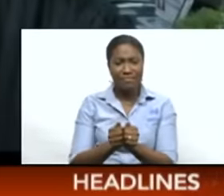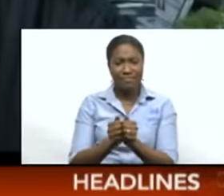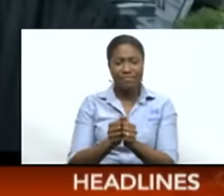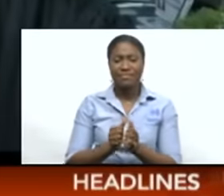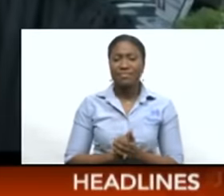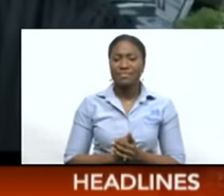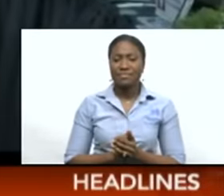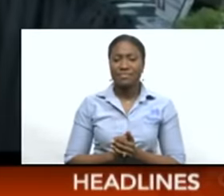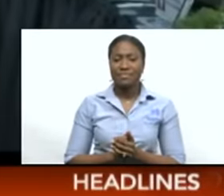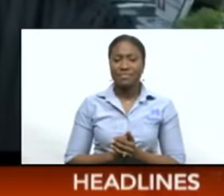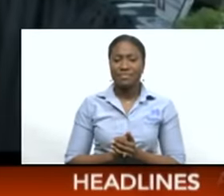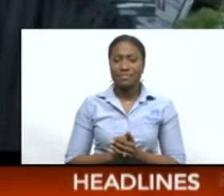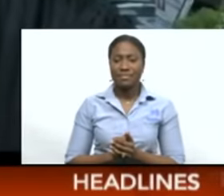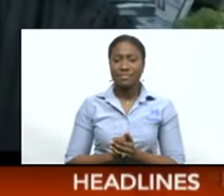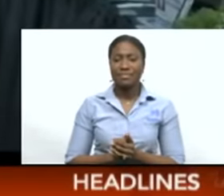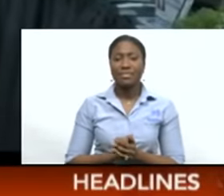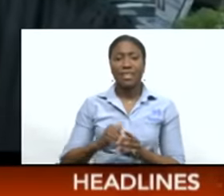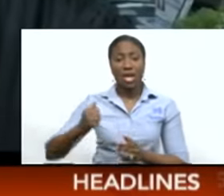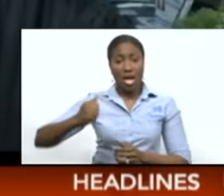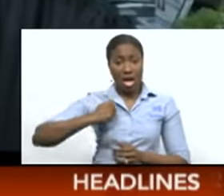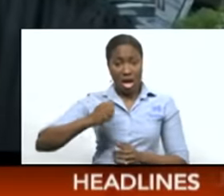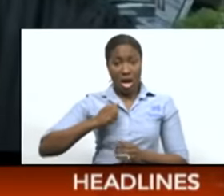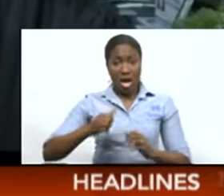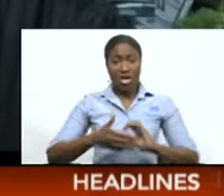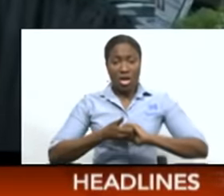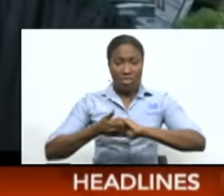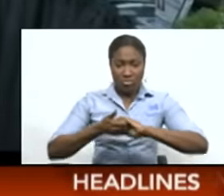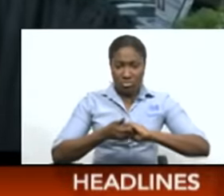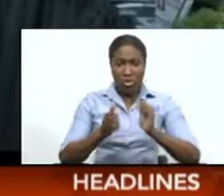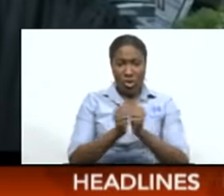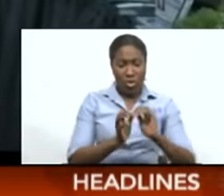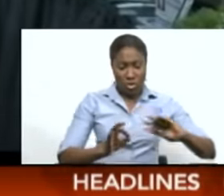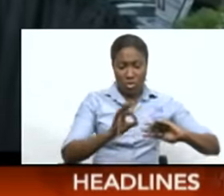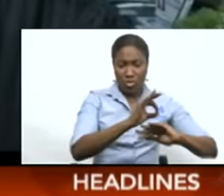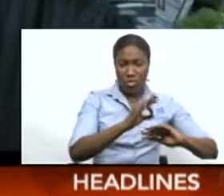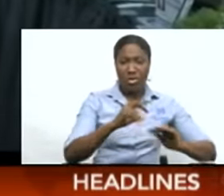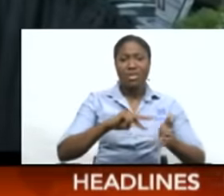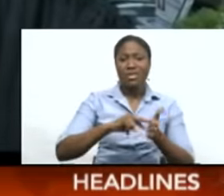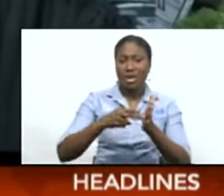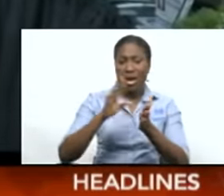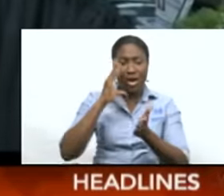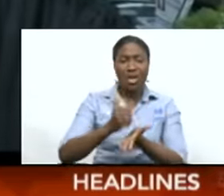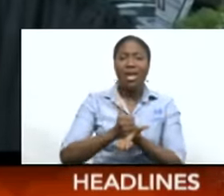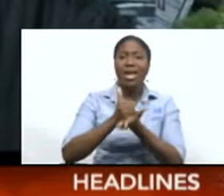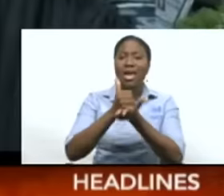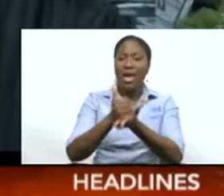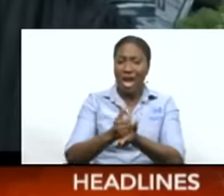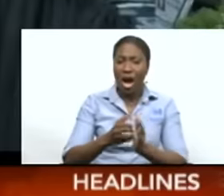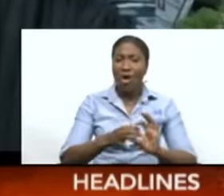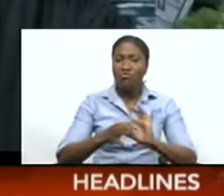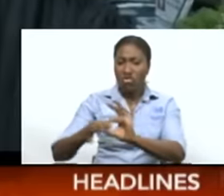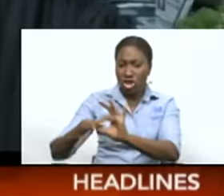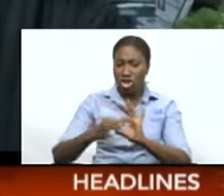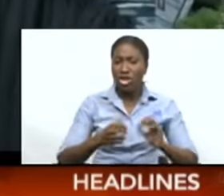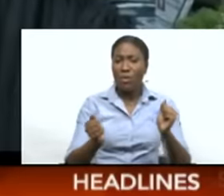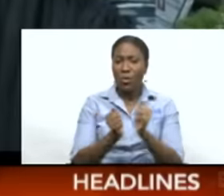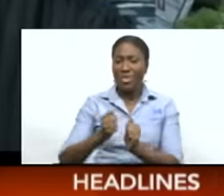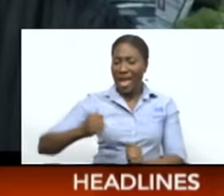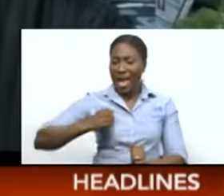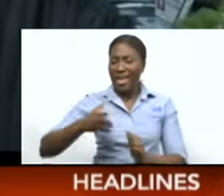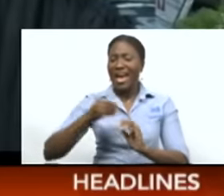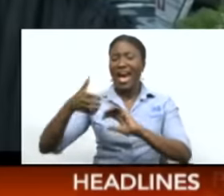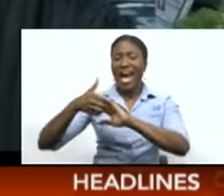launch of the CARICOM-Canada Strategic Partnership at the summit fosters the existing relationship between Canada and CARICOM through